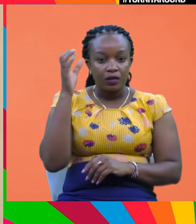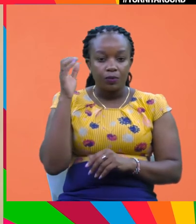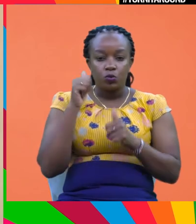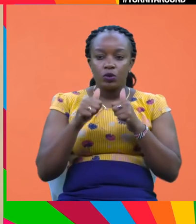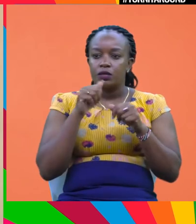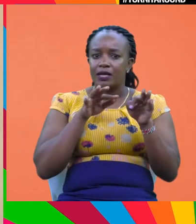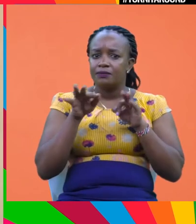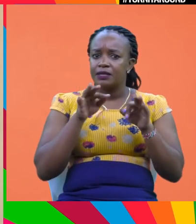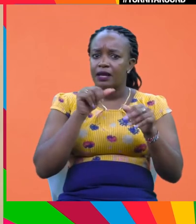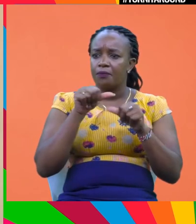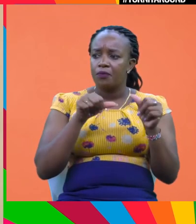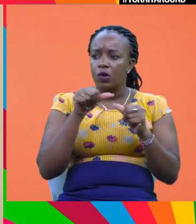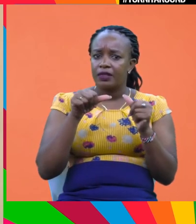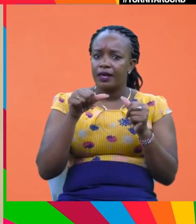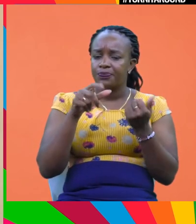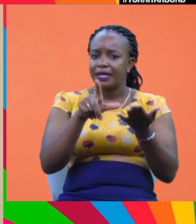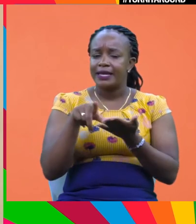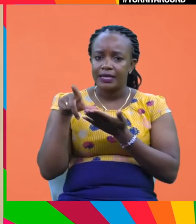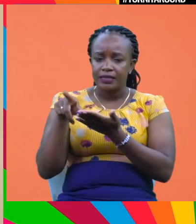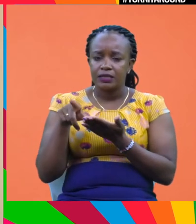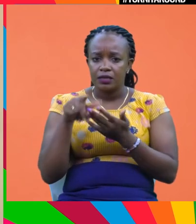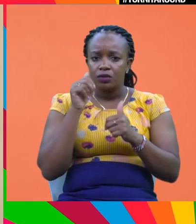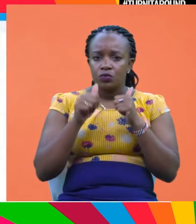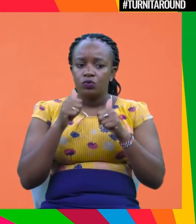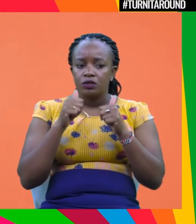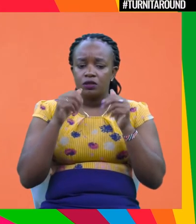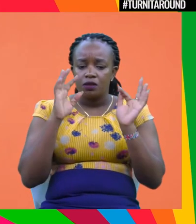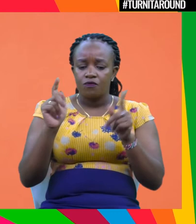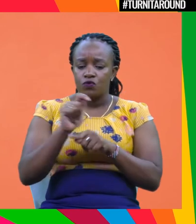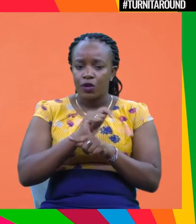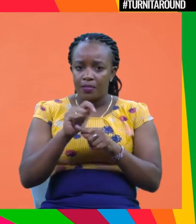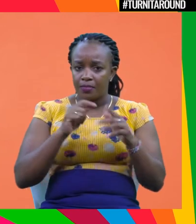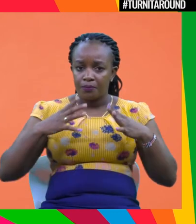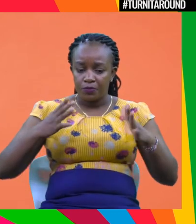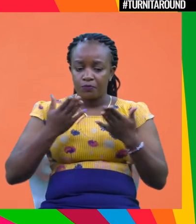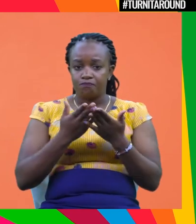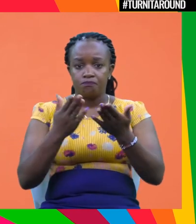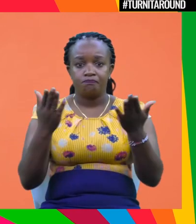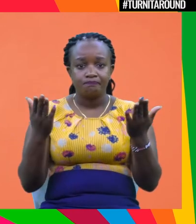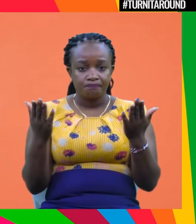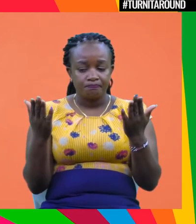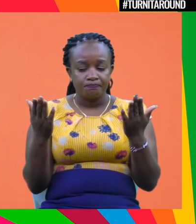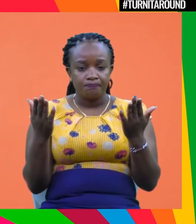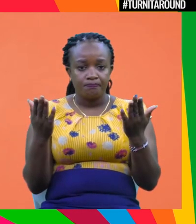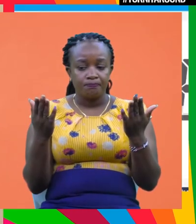Johan mentioned about carbon credit. You can trade the carbon, people that are